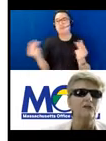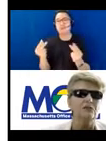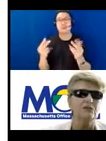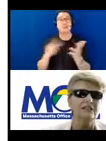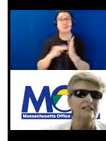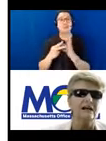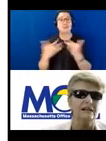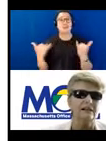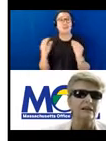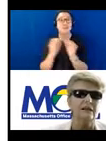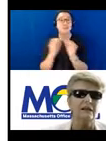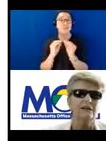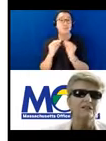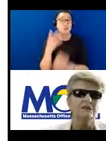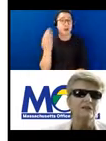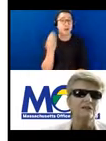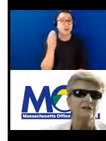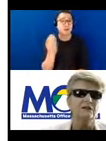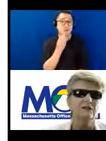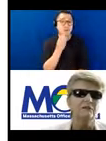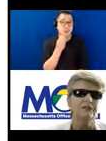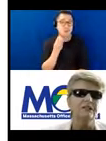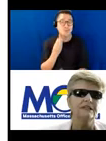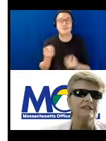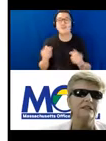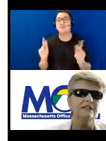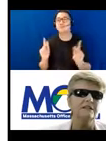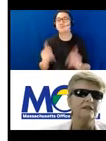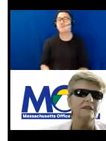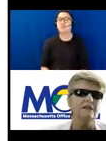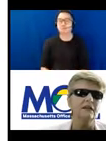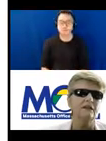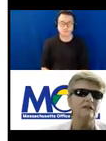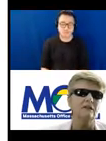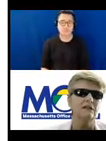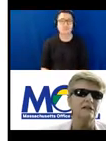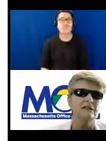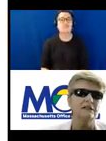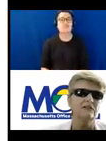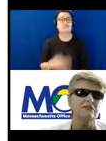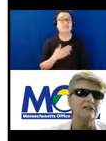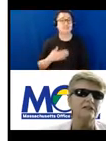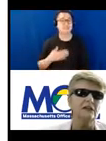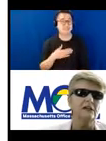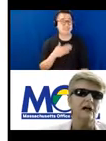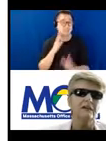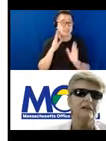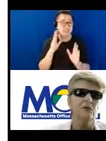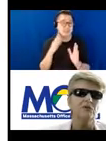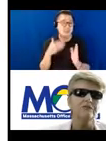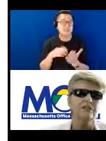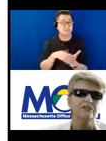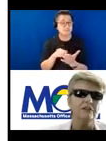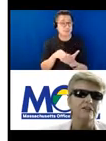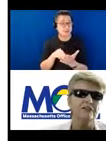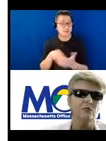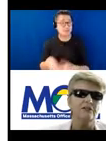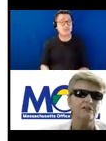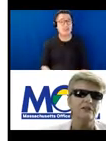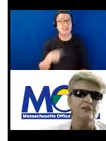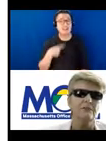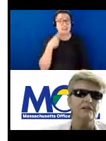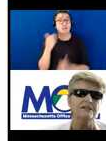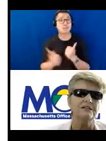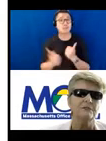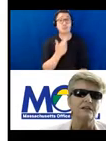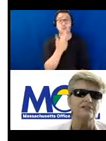dining. So please listen and listen and learn. I think most restaurants want to